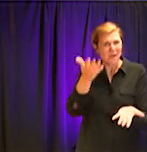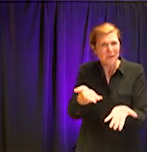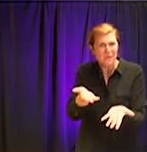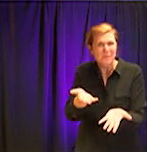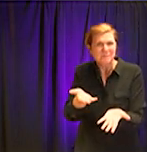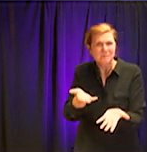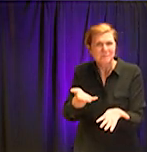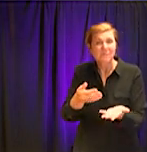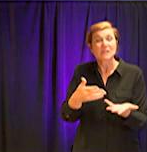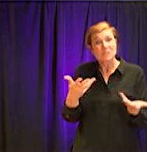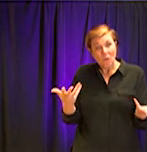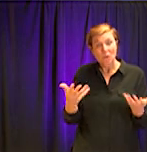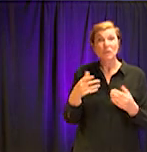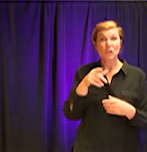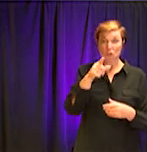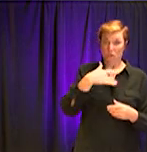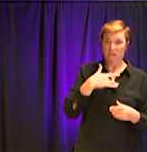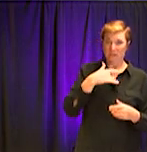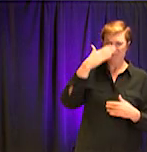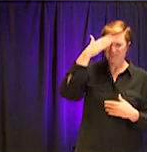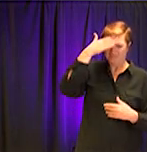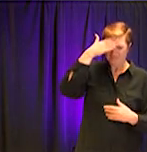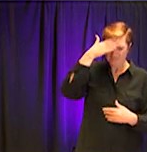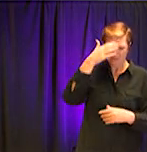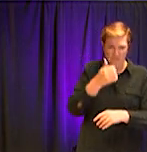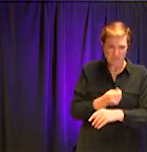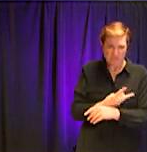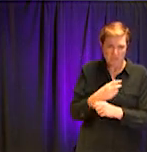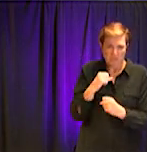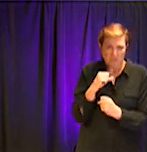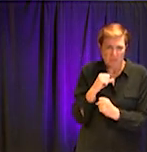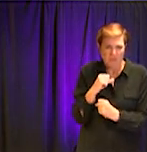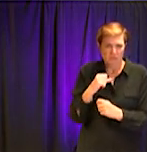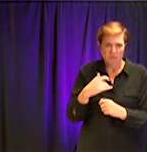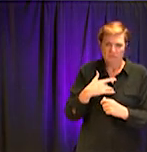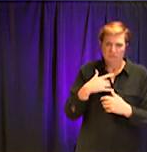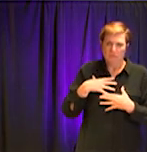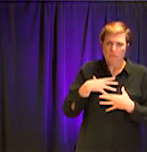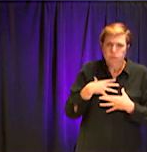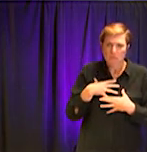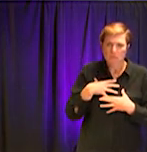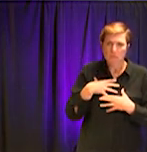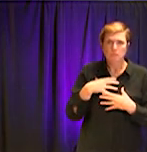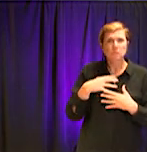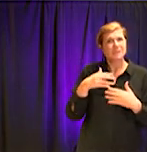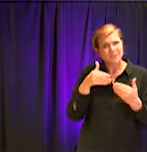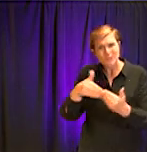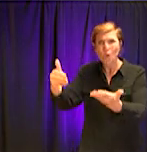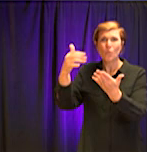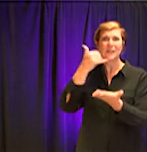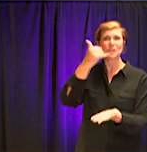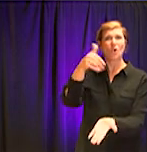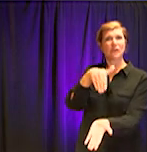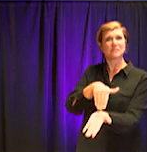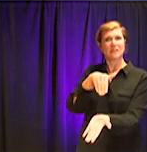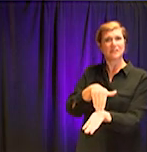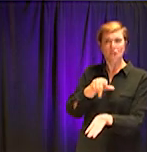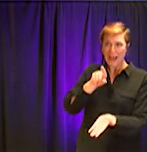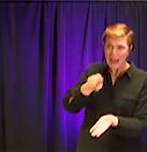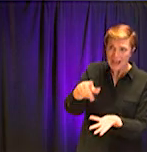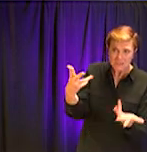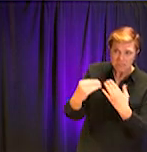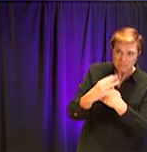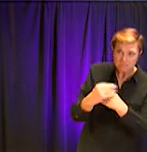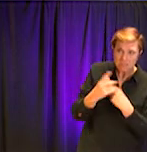physician to give them a call and ask them, you know, what, what you think they should do, right? Or, uh, what they think you should do. I think